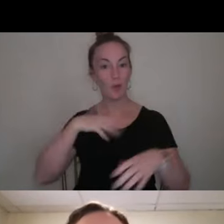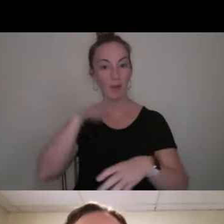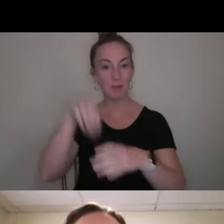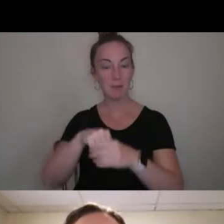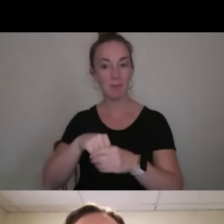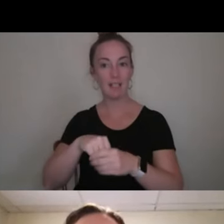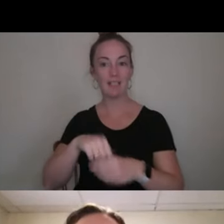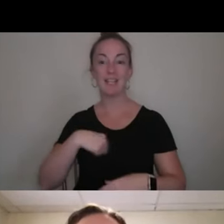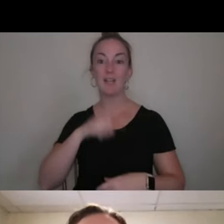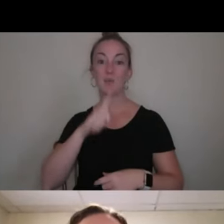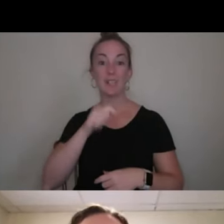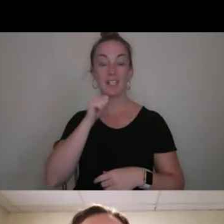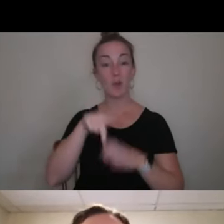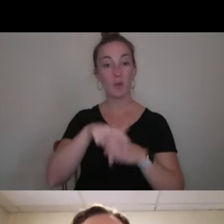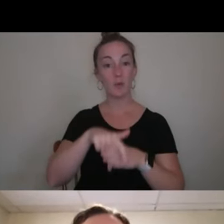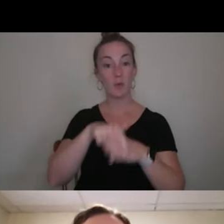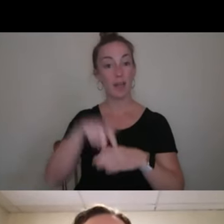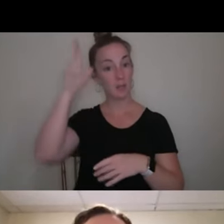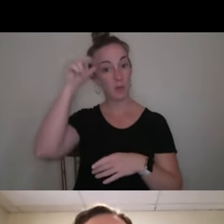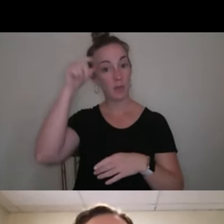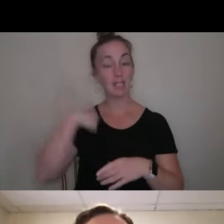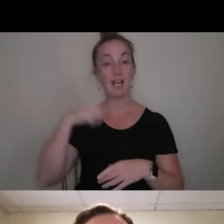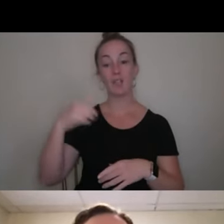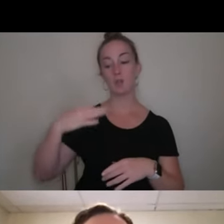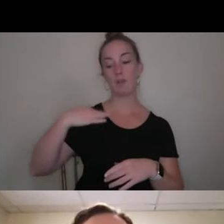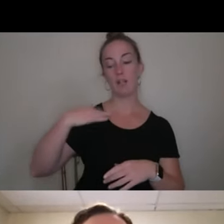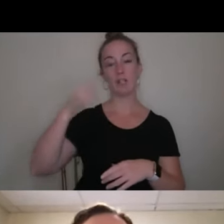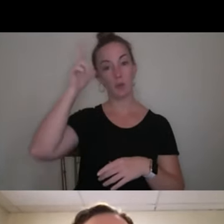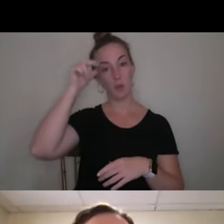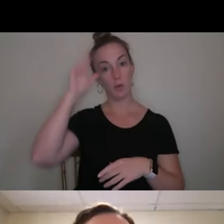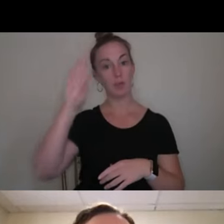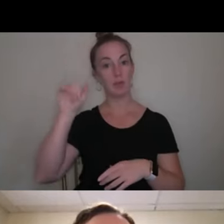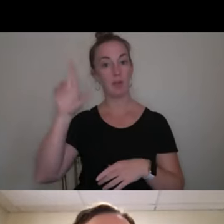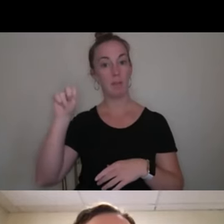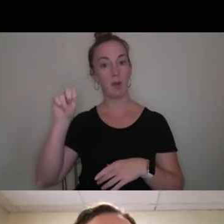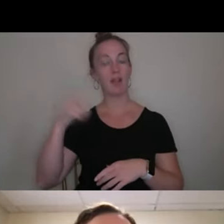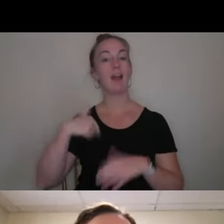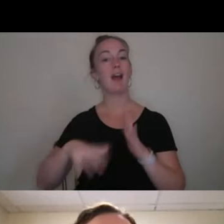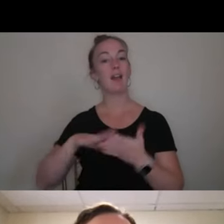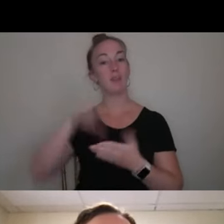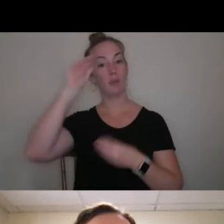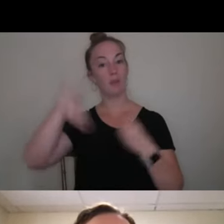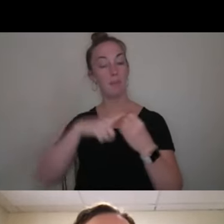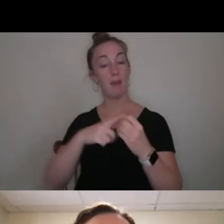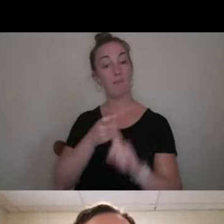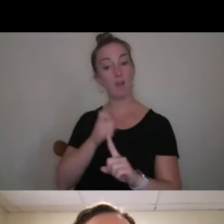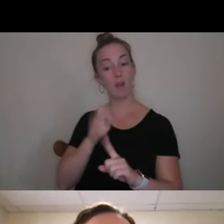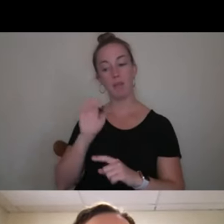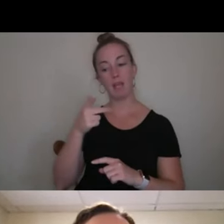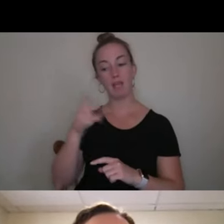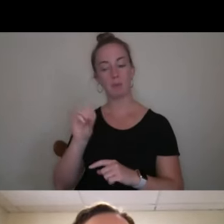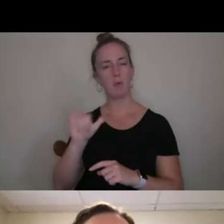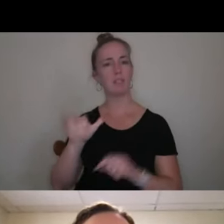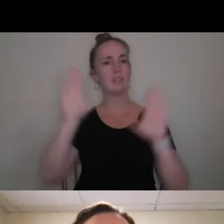really ride horses, but I still volunteer at a horse barn that I found out about through Expo. So it's a great way.